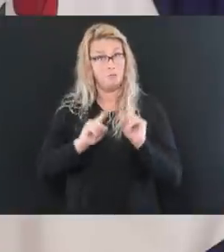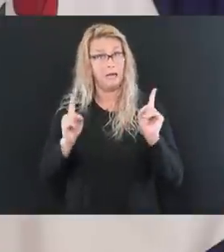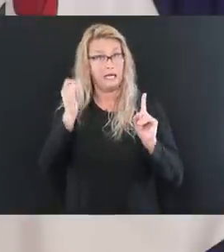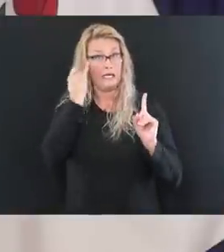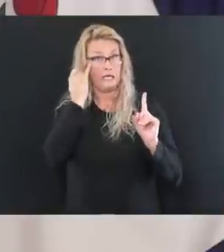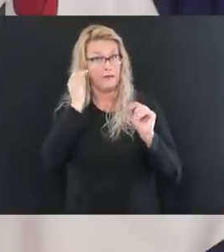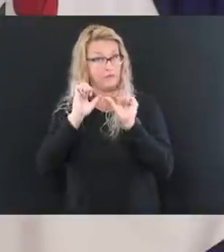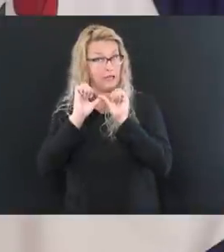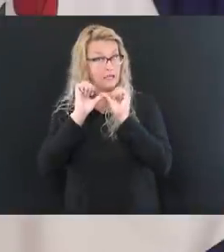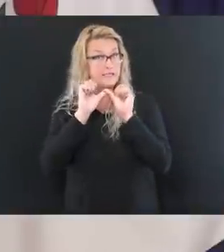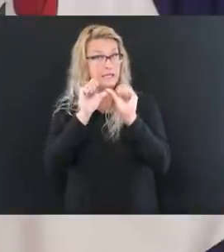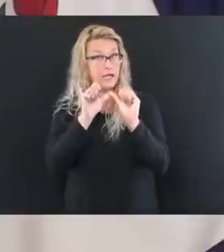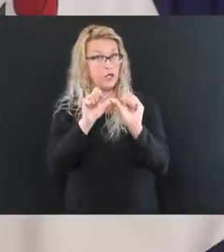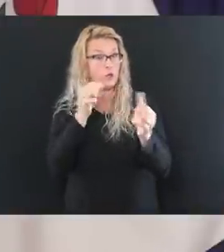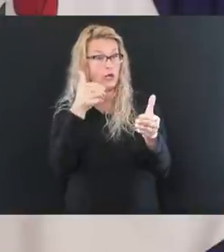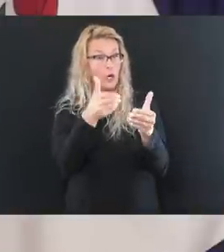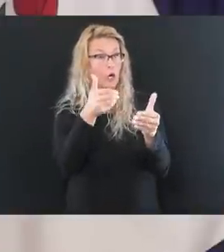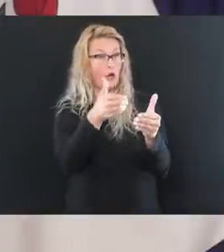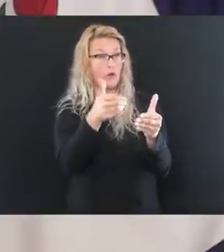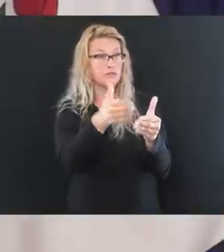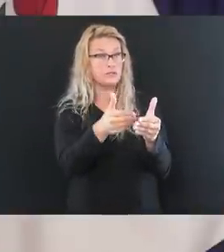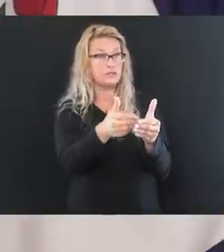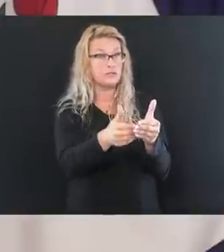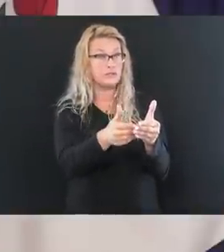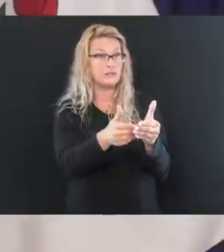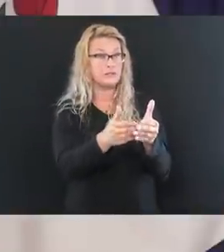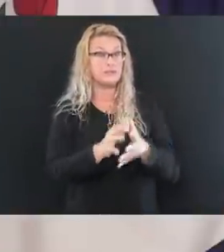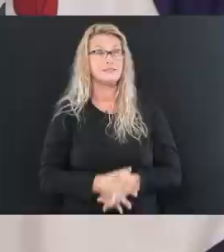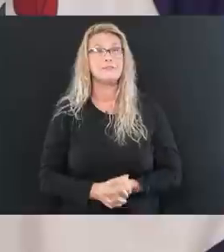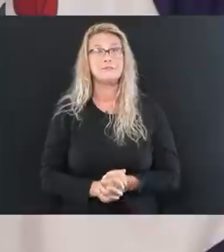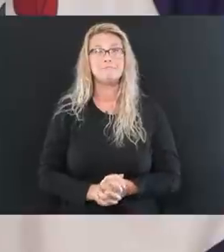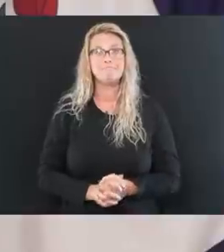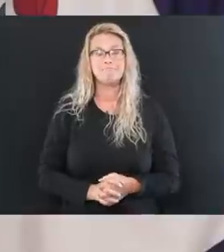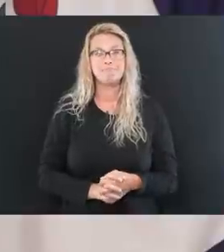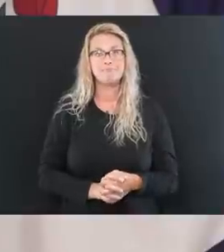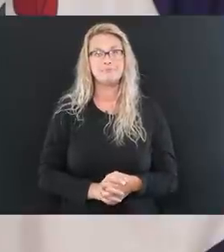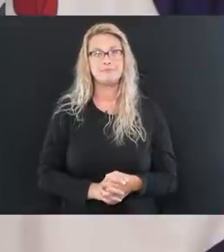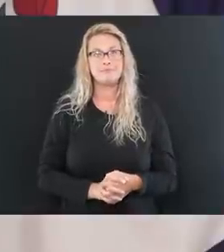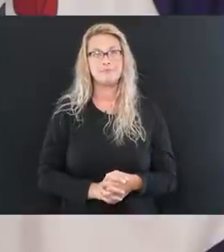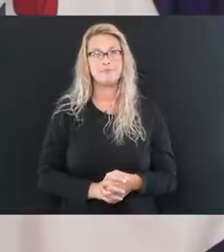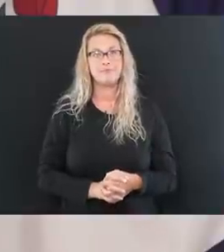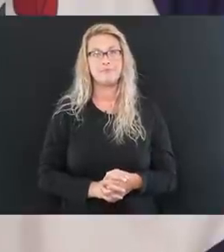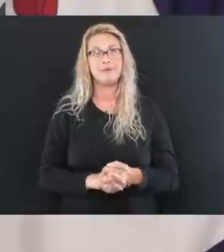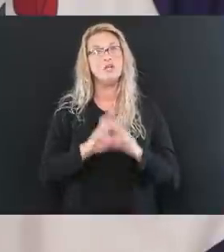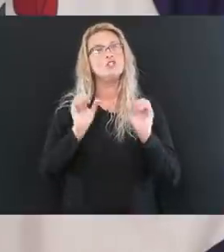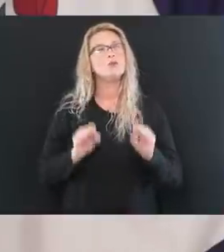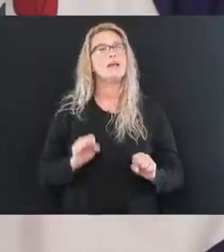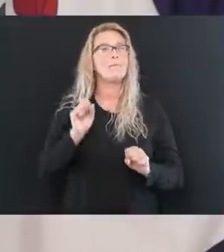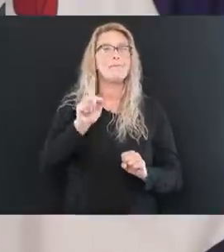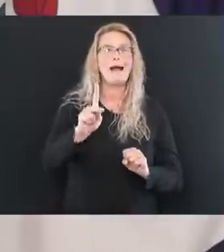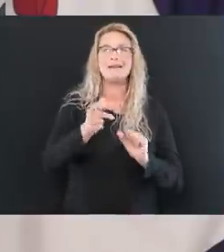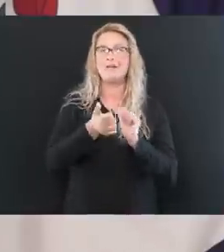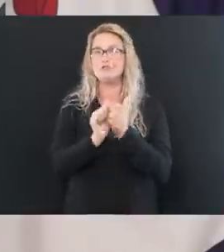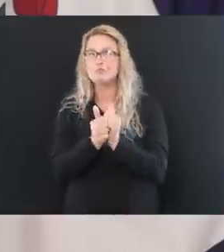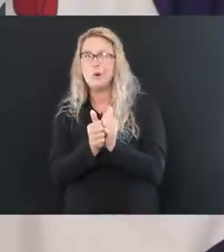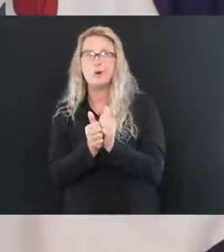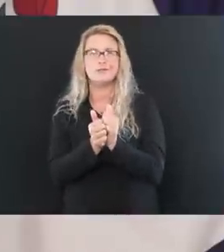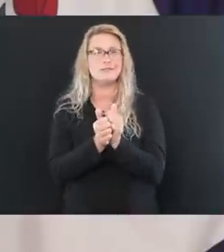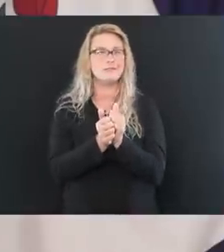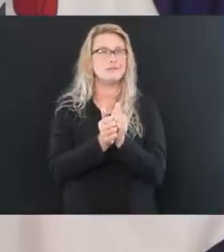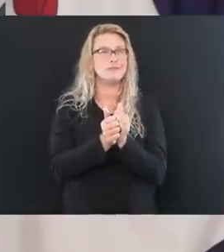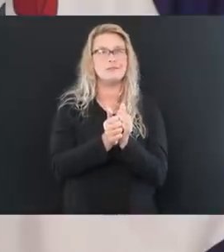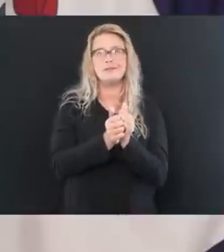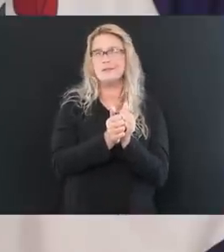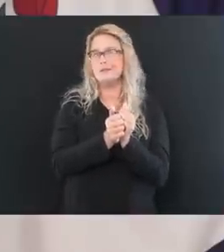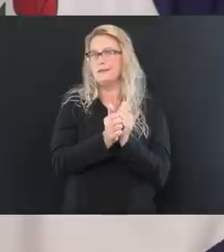think that they're really close and I think we're going to get there, you know, to be able to go back to playing sports, to be able to have,